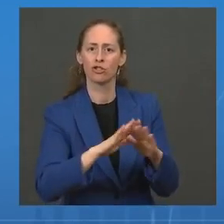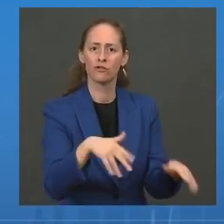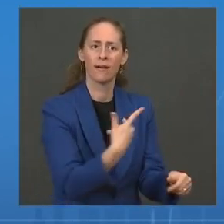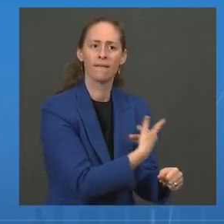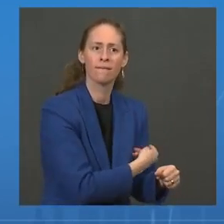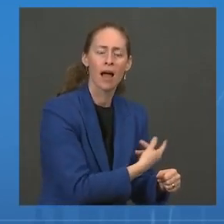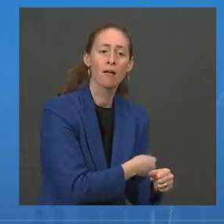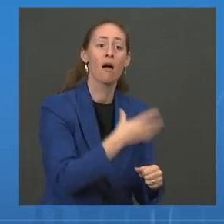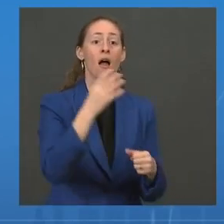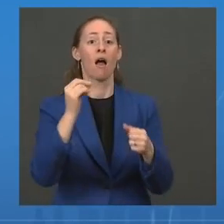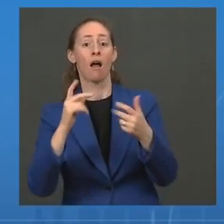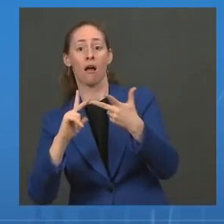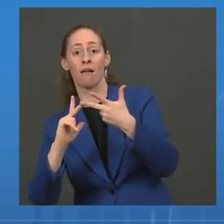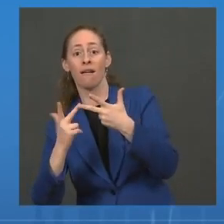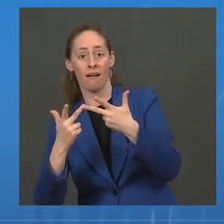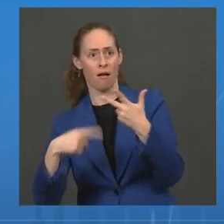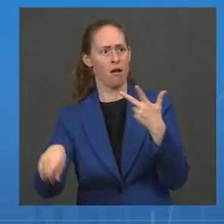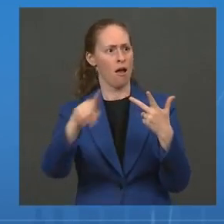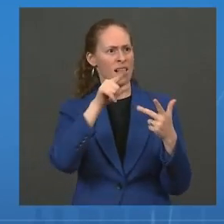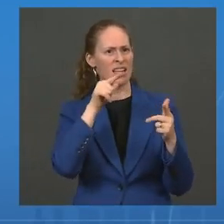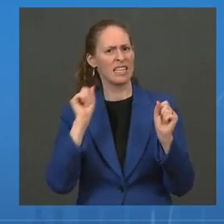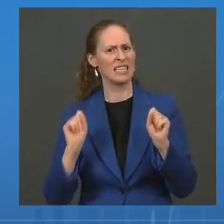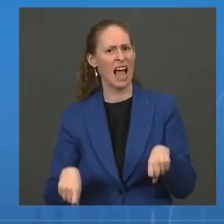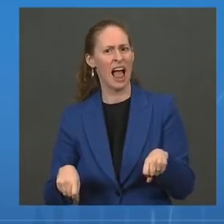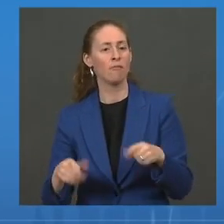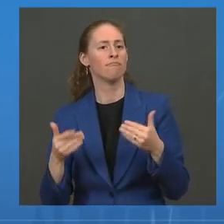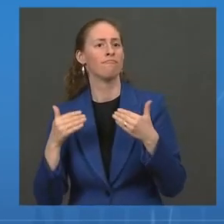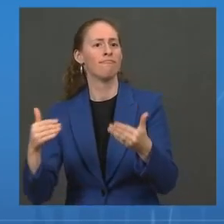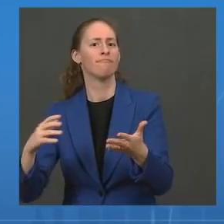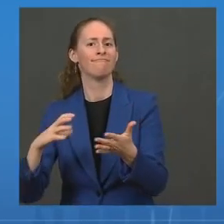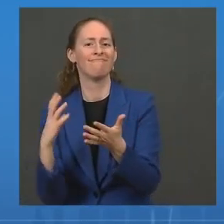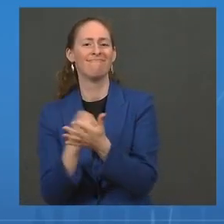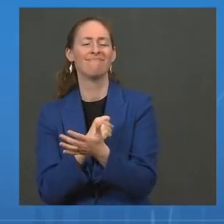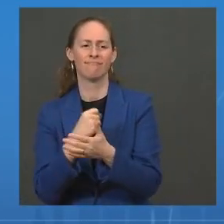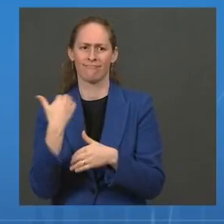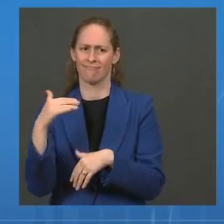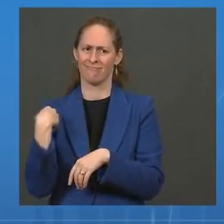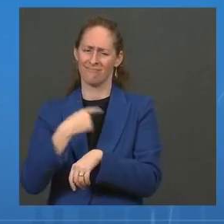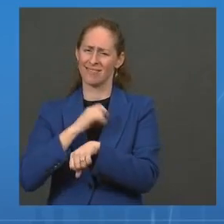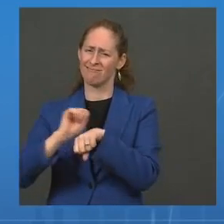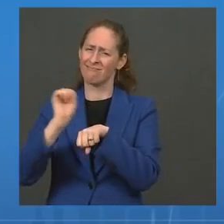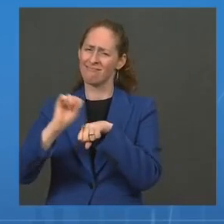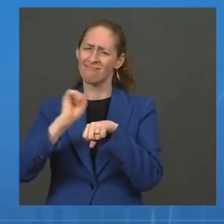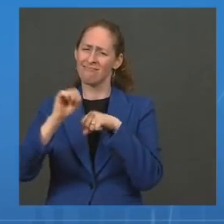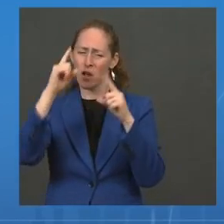to eligible Americans are driving significant progress in our battle against the pandemic.